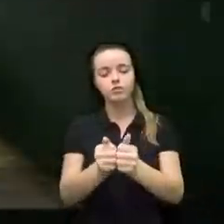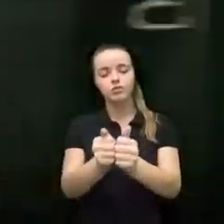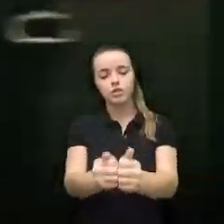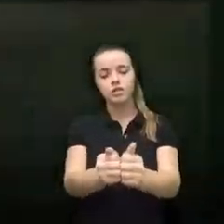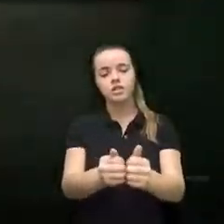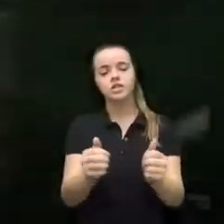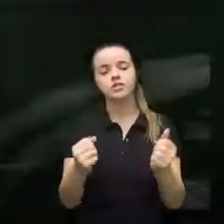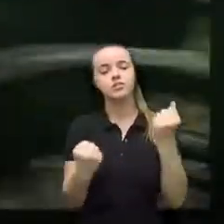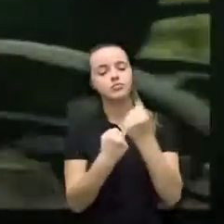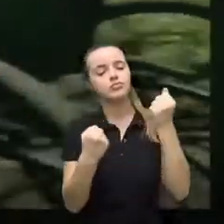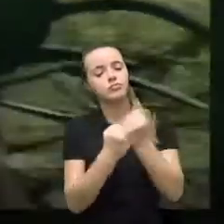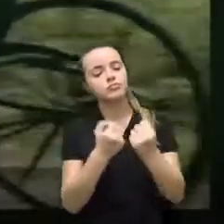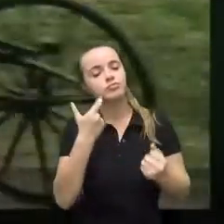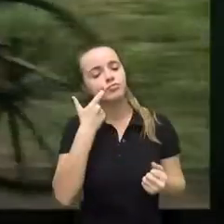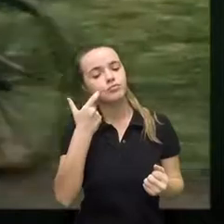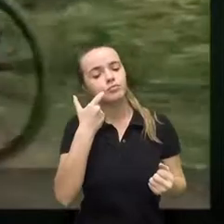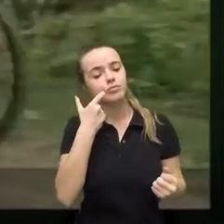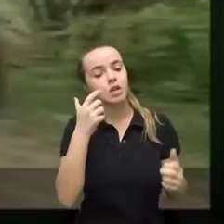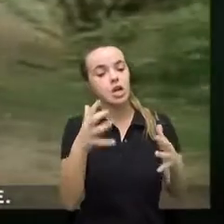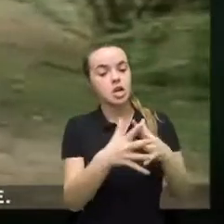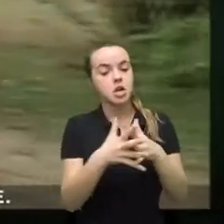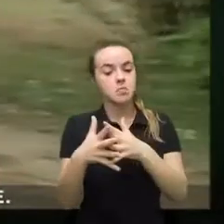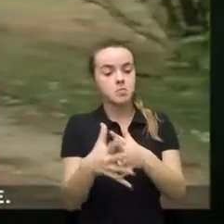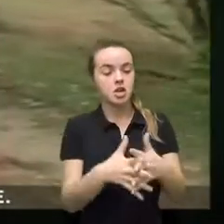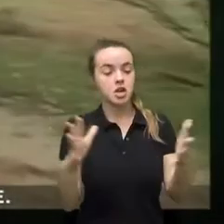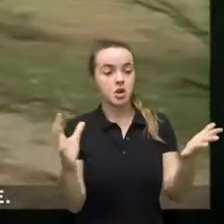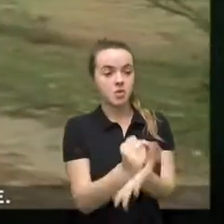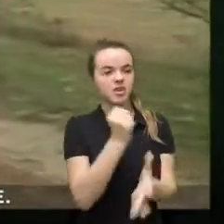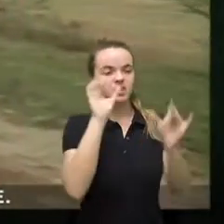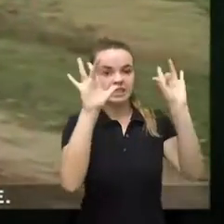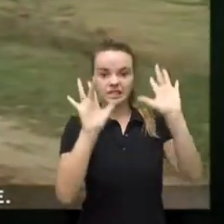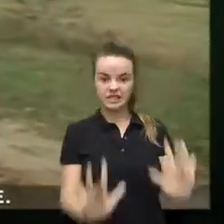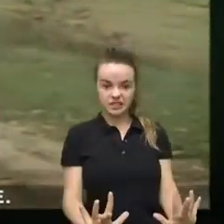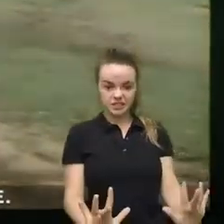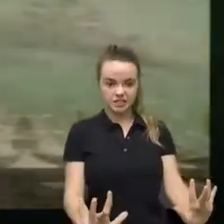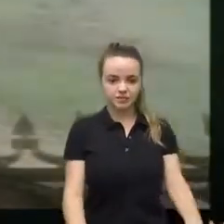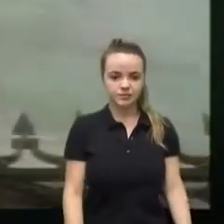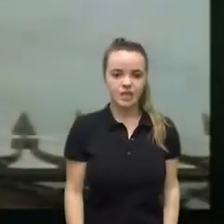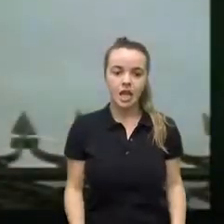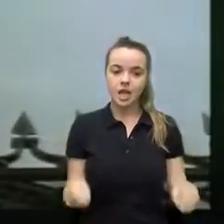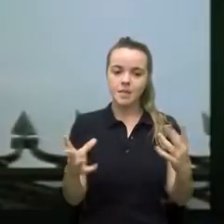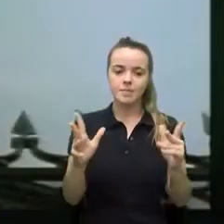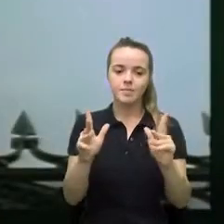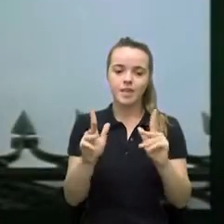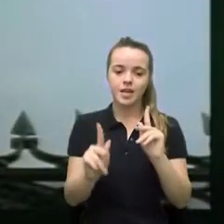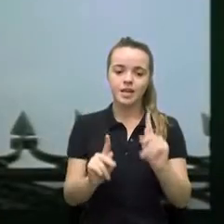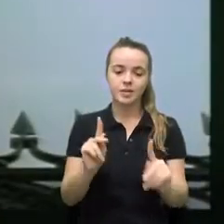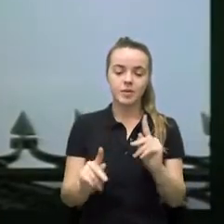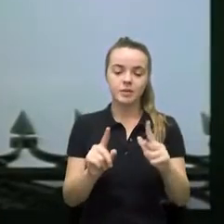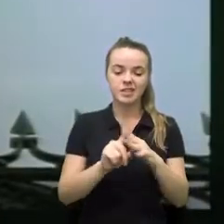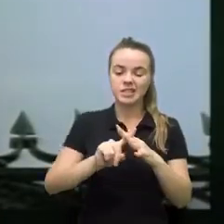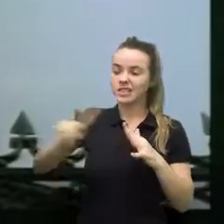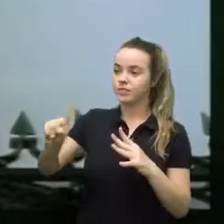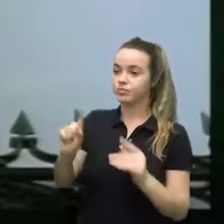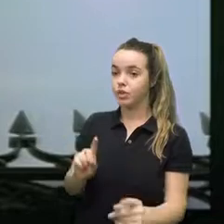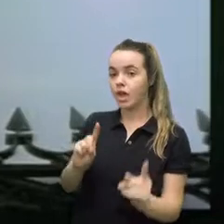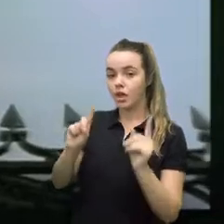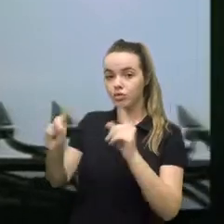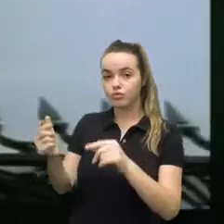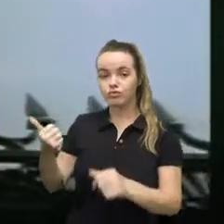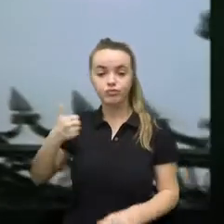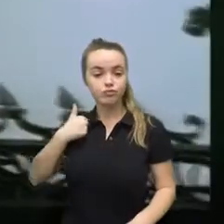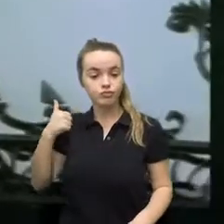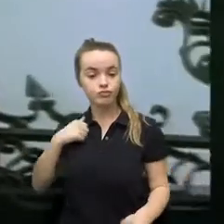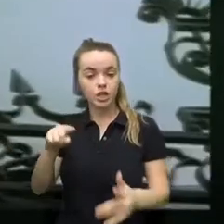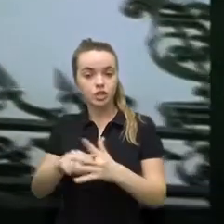American victory is a disaster many are forced to flee some go to Canada to start a